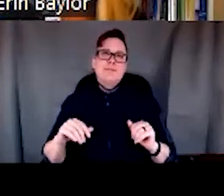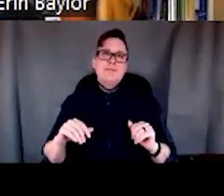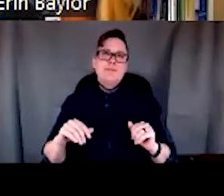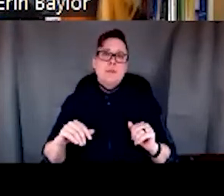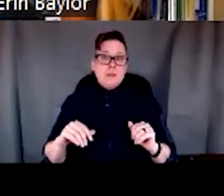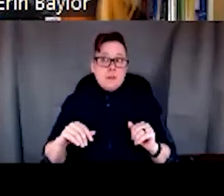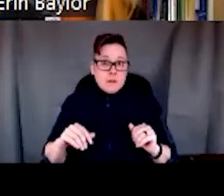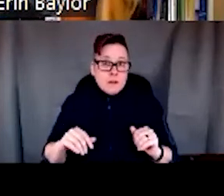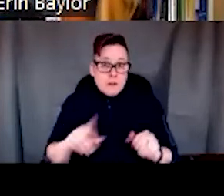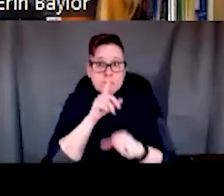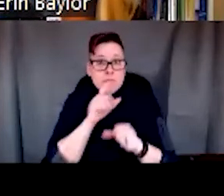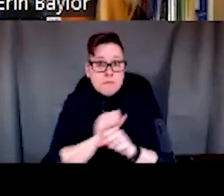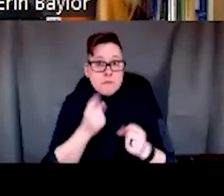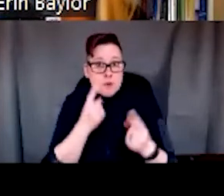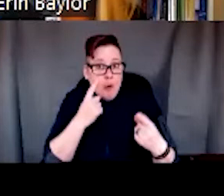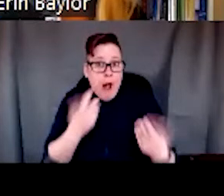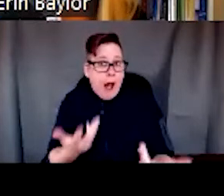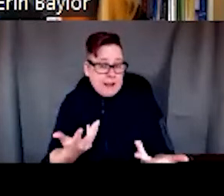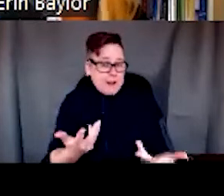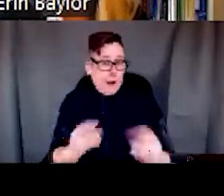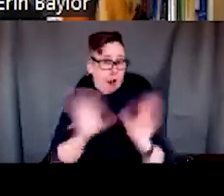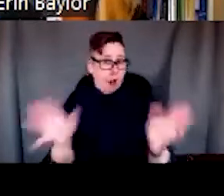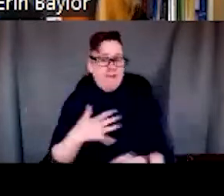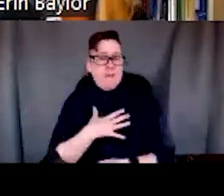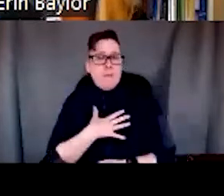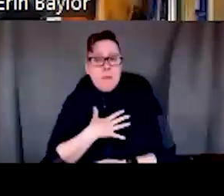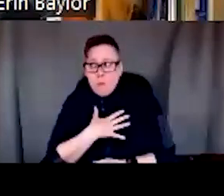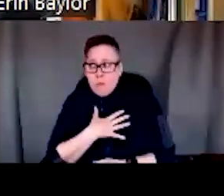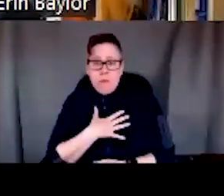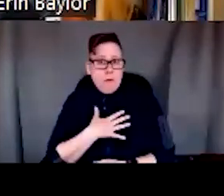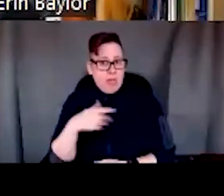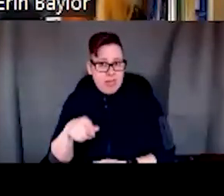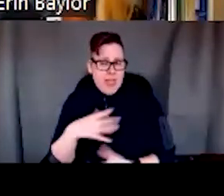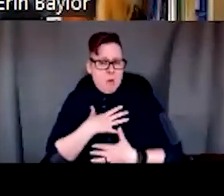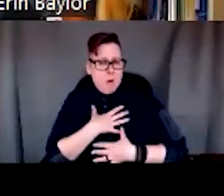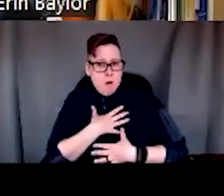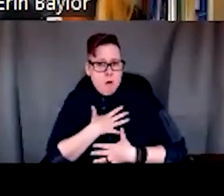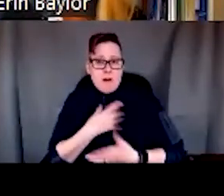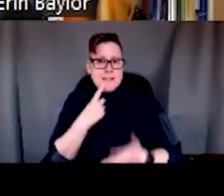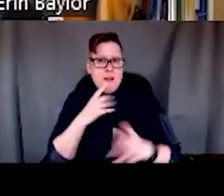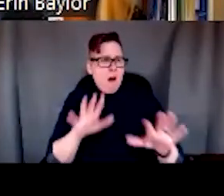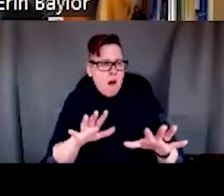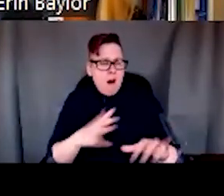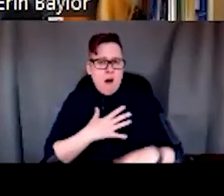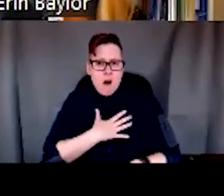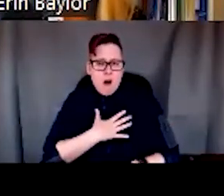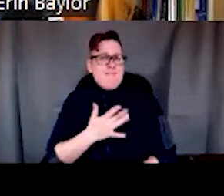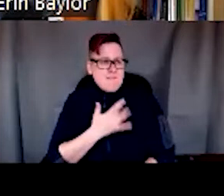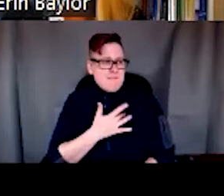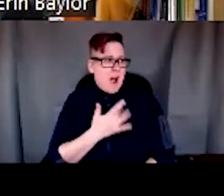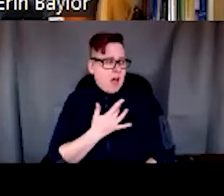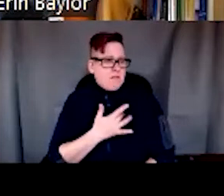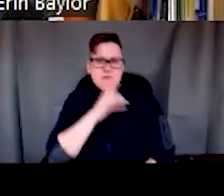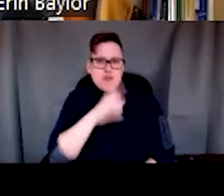were crying. They were, they were just visibly moved by what, what this was that they said. It just felt very, very, um,